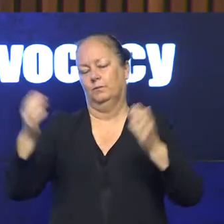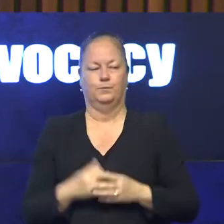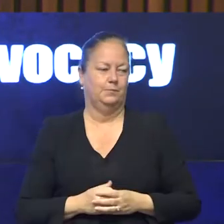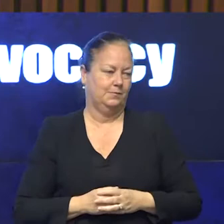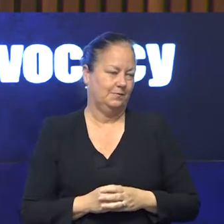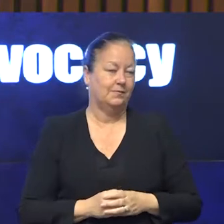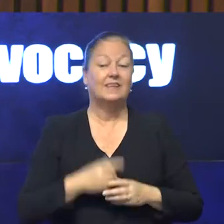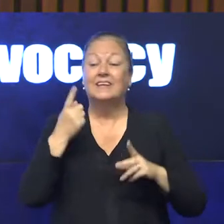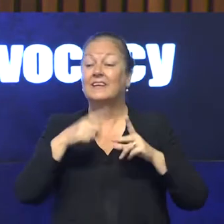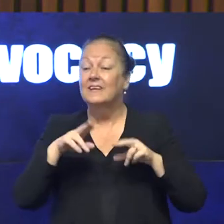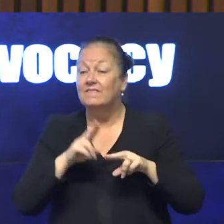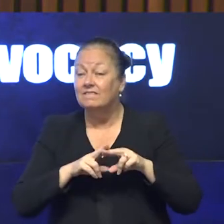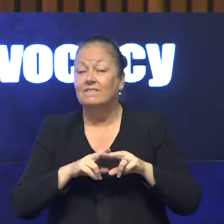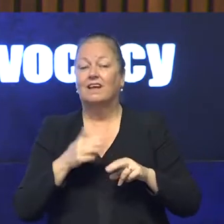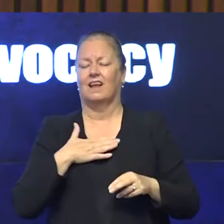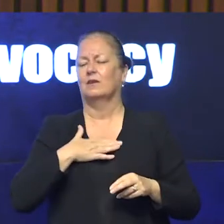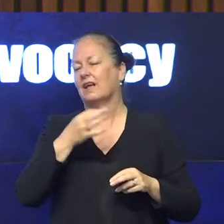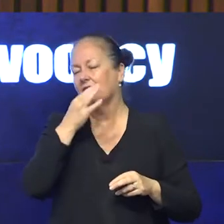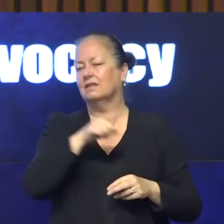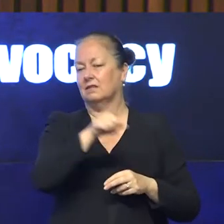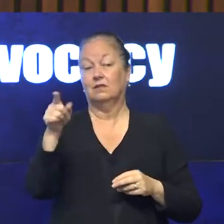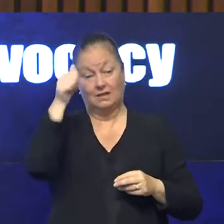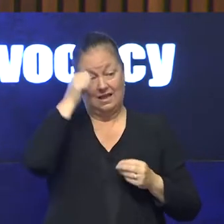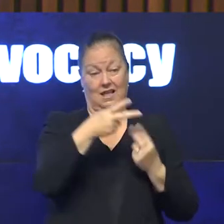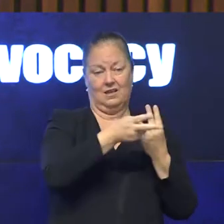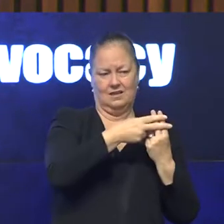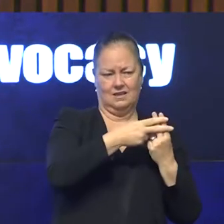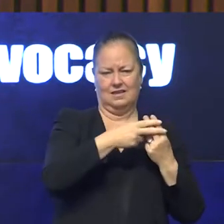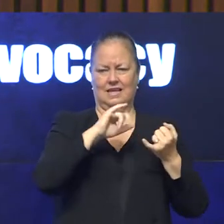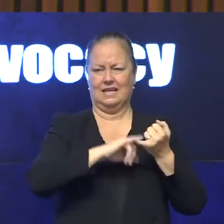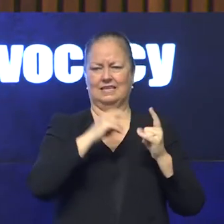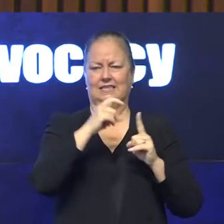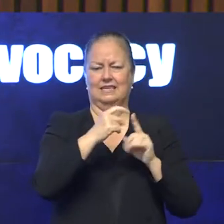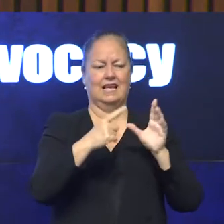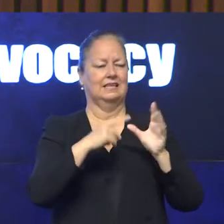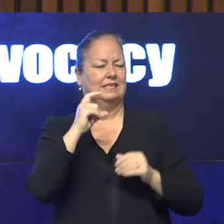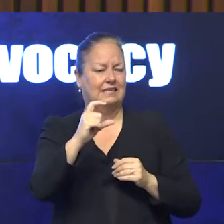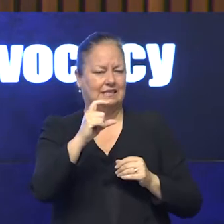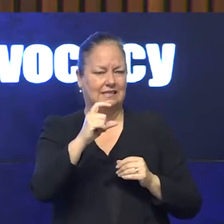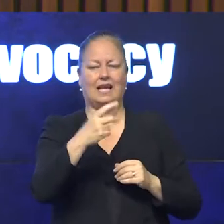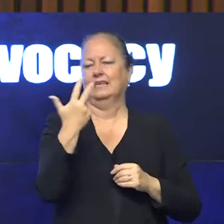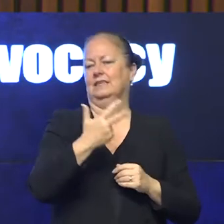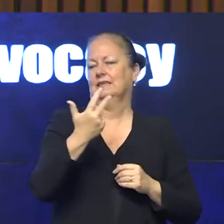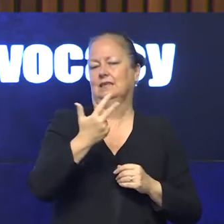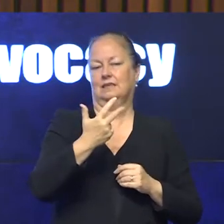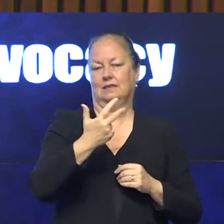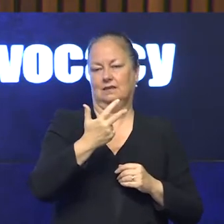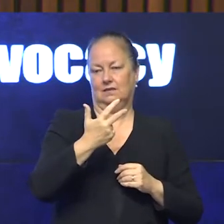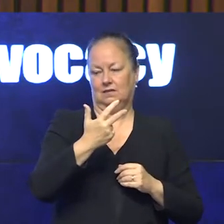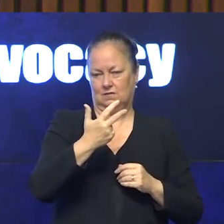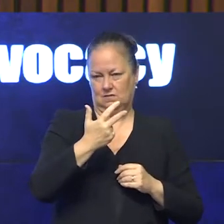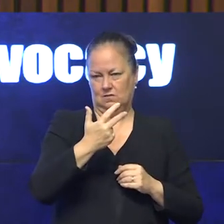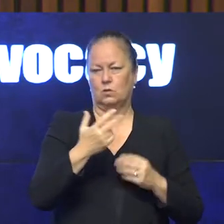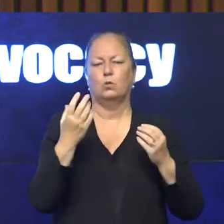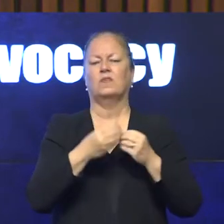So if I can ask you to use the hashtag S-D-A-C-18 on